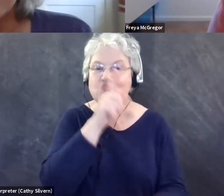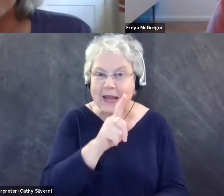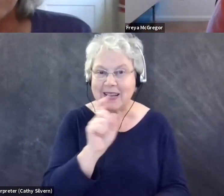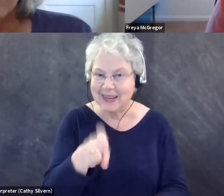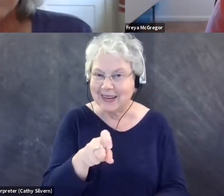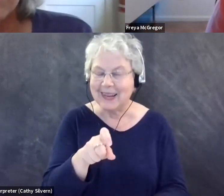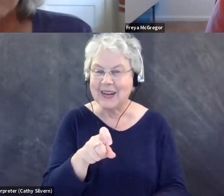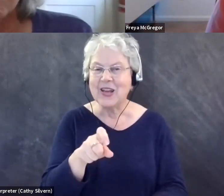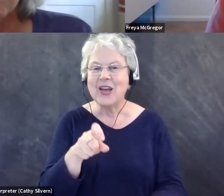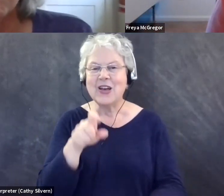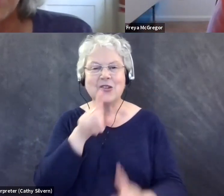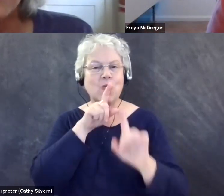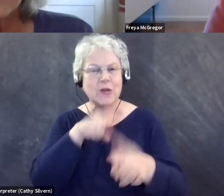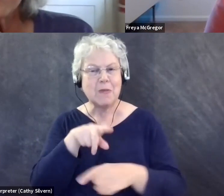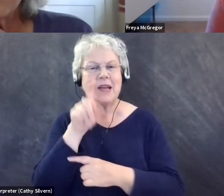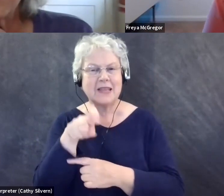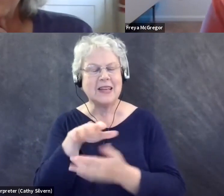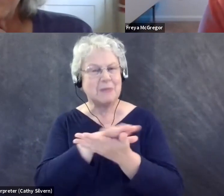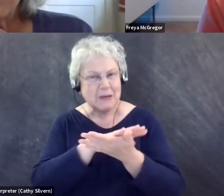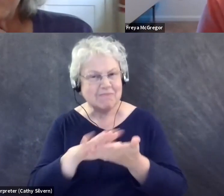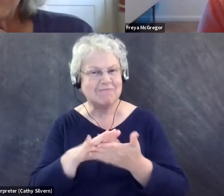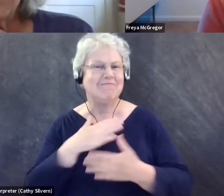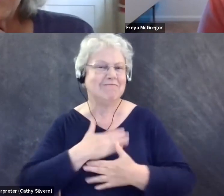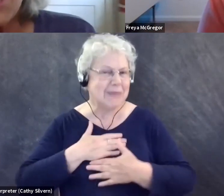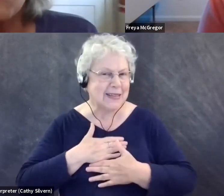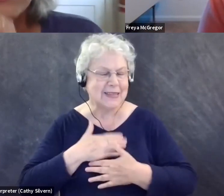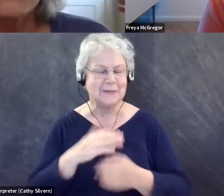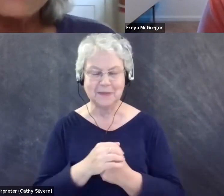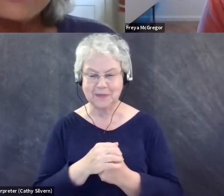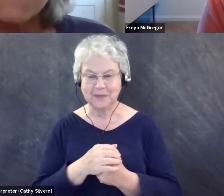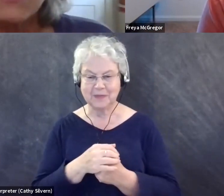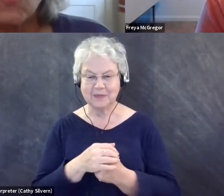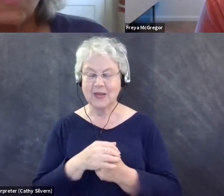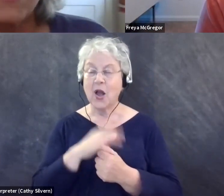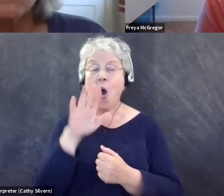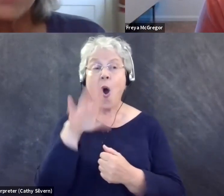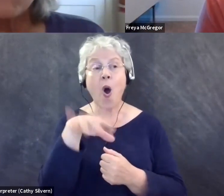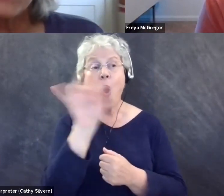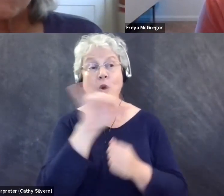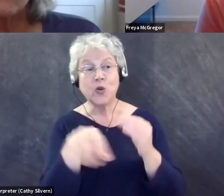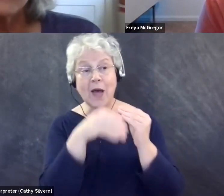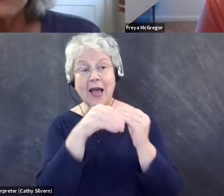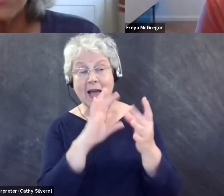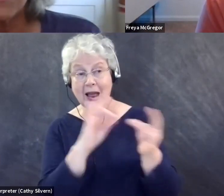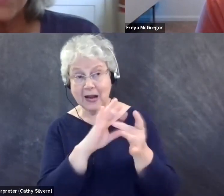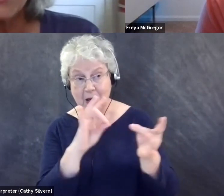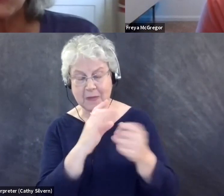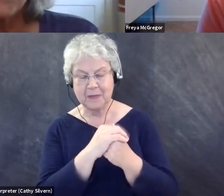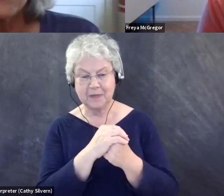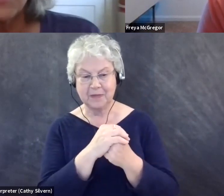Right. Yeah. Yeah. Right. thank you. I would, let me say something other, one other thing about